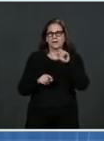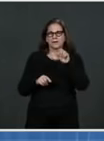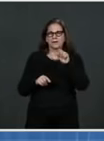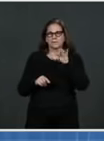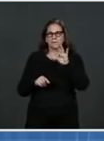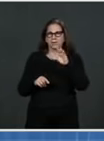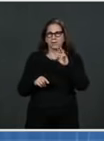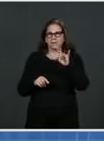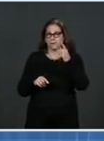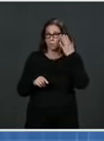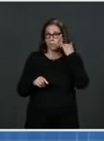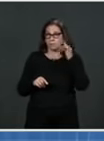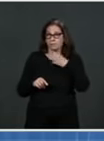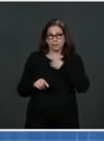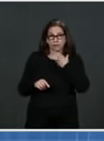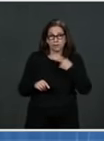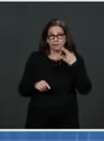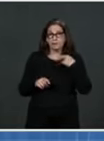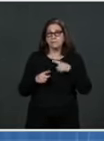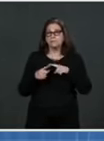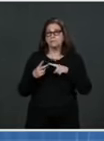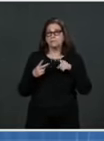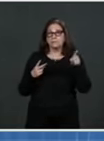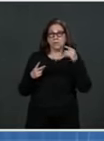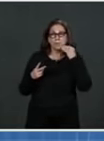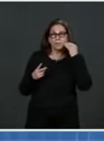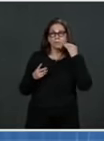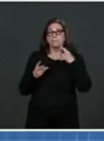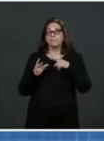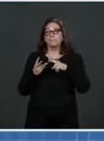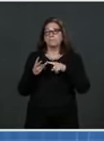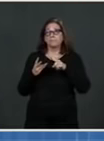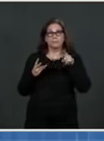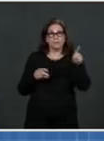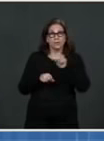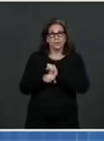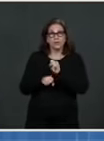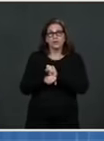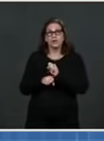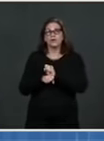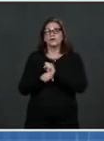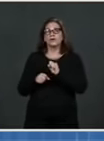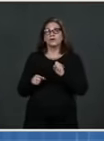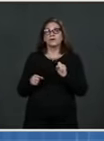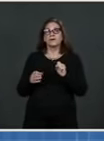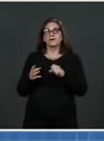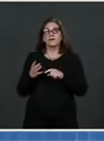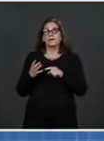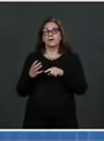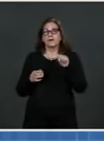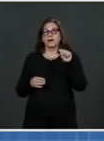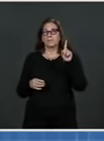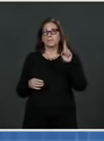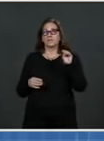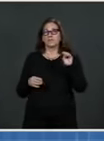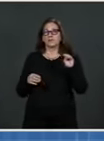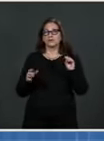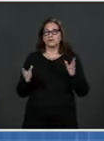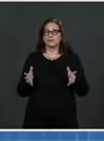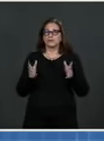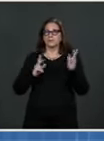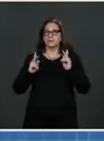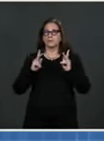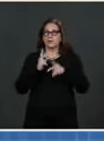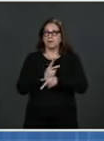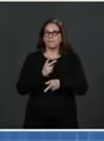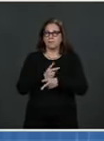you seeing it in the workplaces? And also, the administration has been urging people to be careful since the